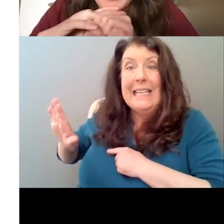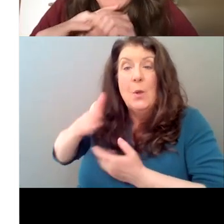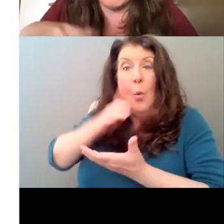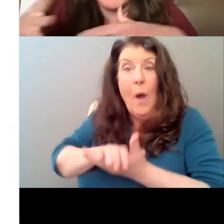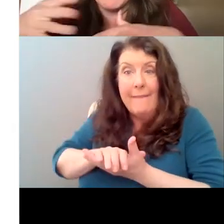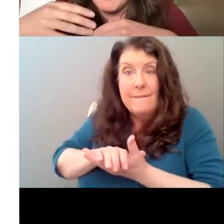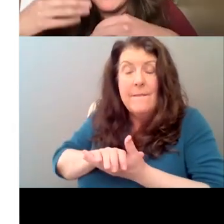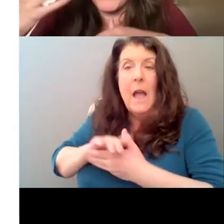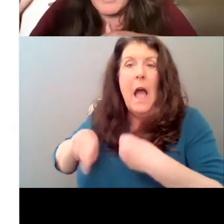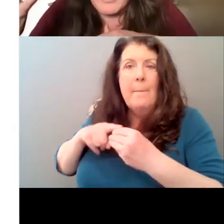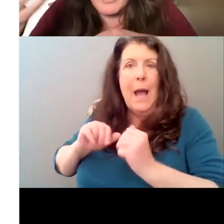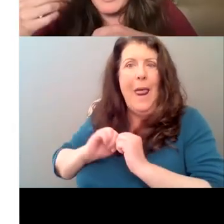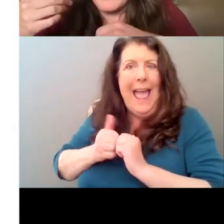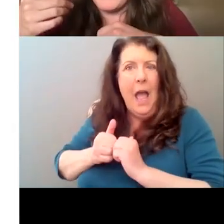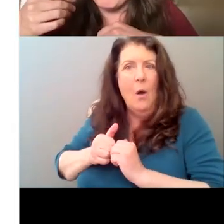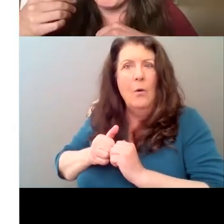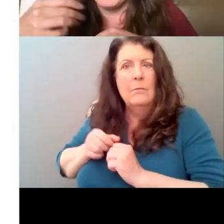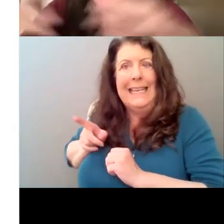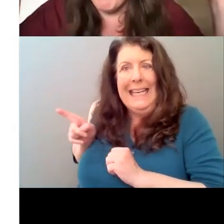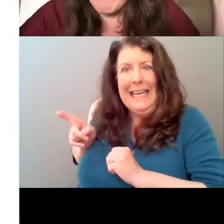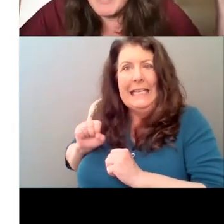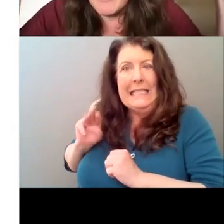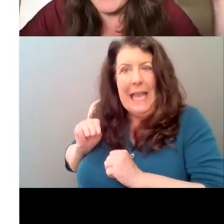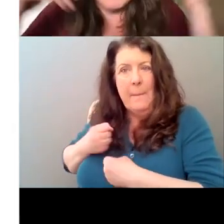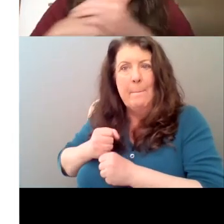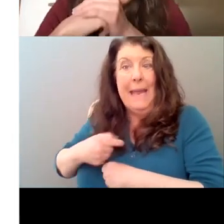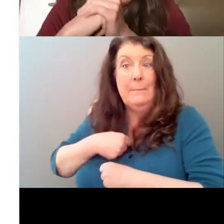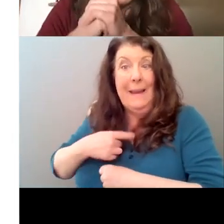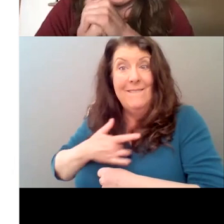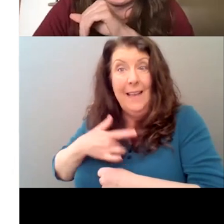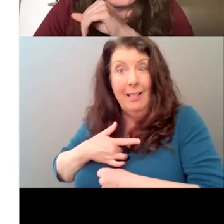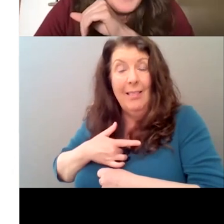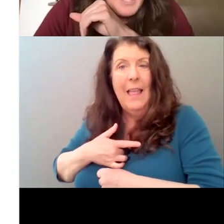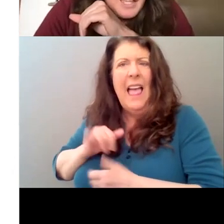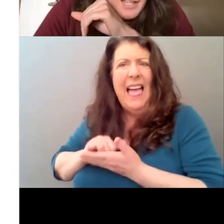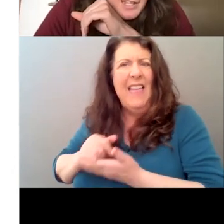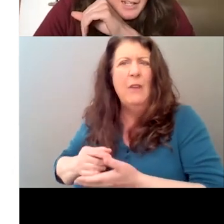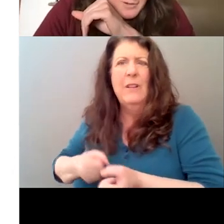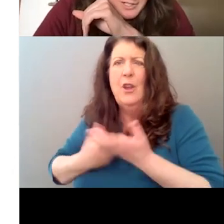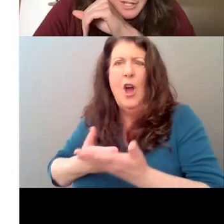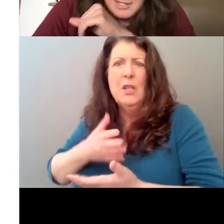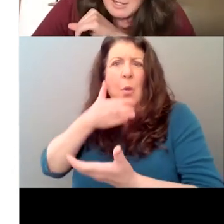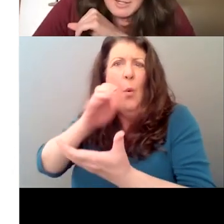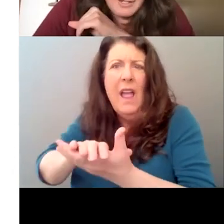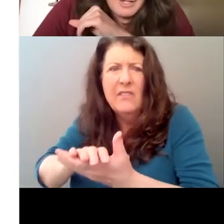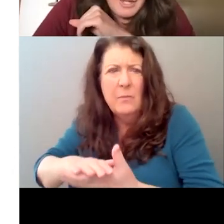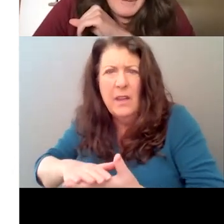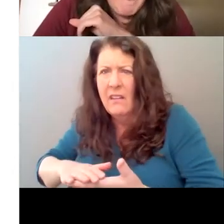inappropriate. And Emily responds with, um, it's how I feel. Um, and hold on.